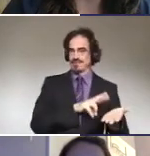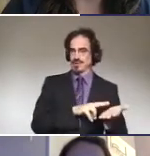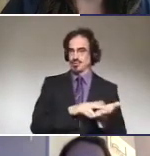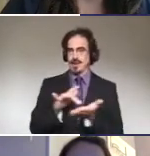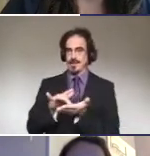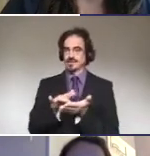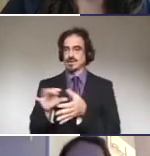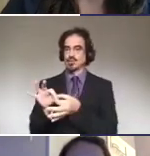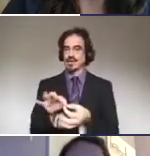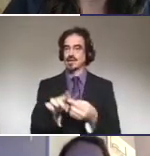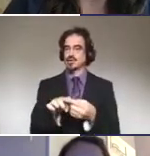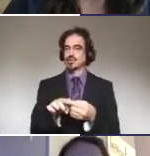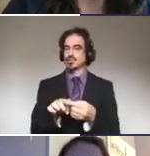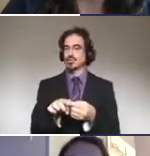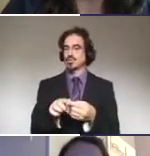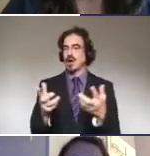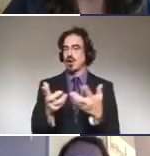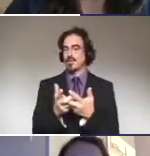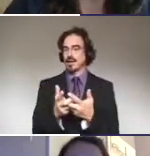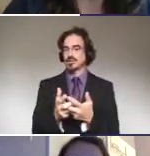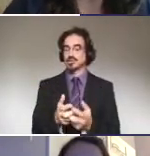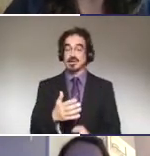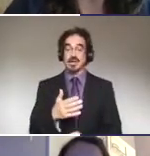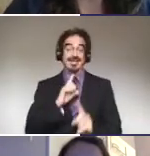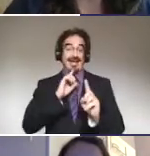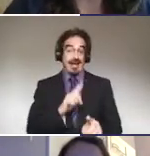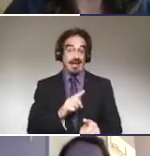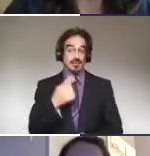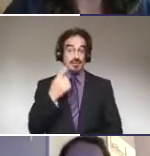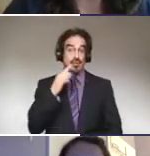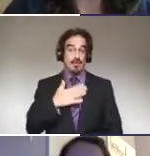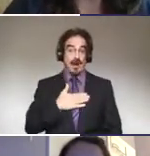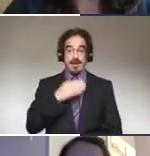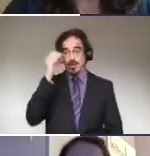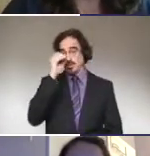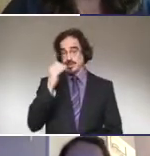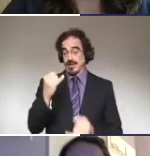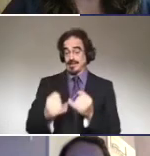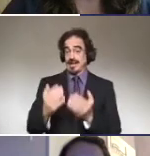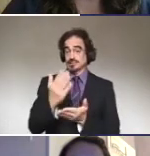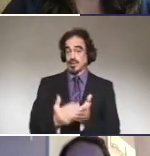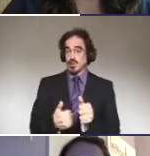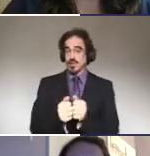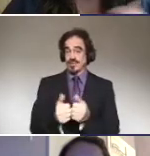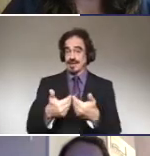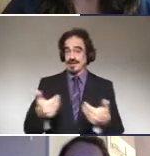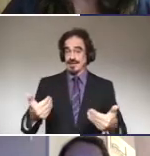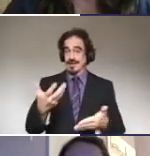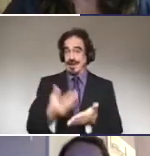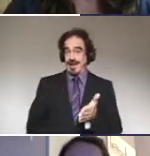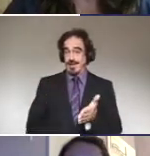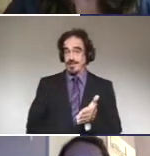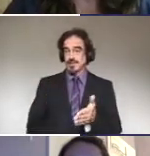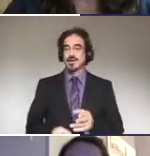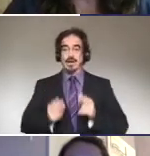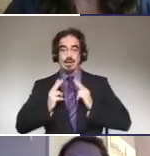I mean, the answer to your, my opinion, the answer to the last part about the gap is because human